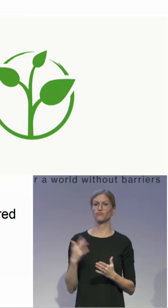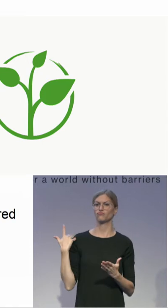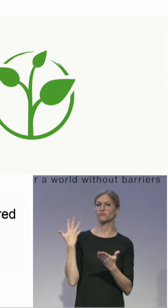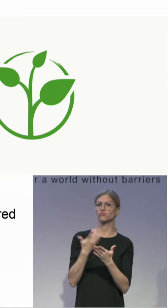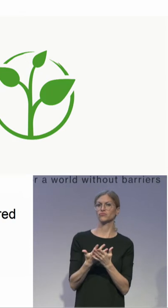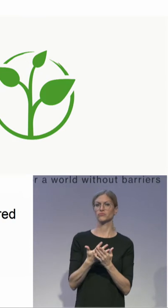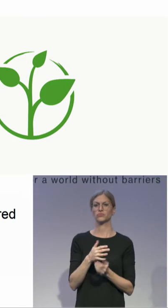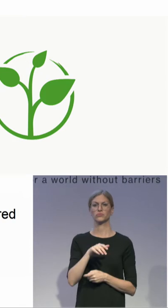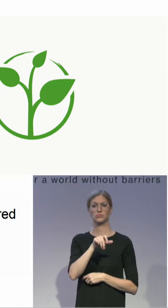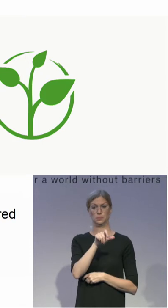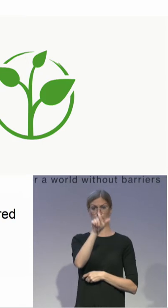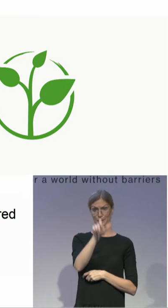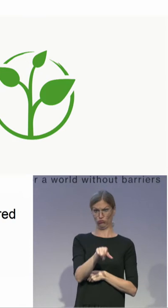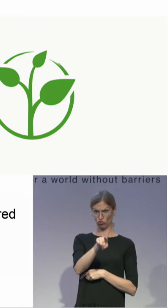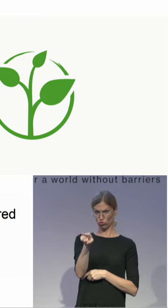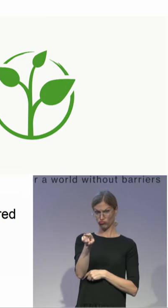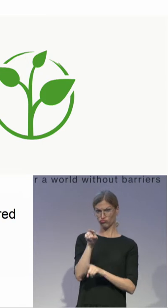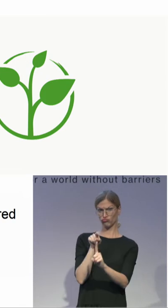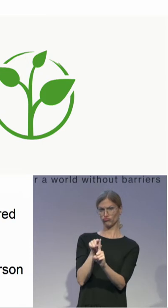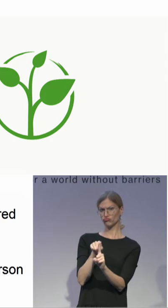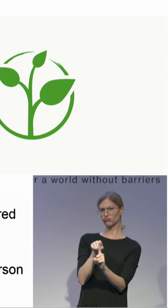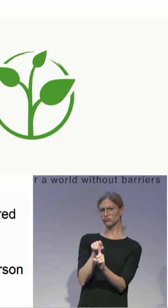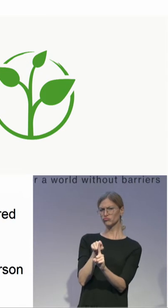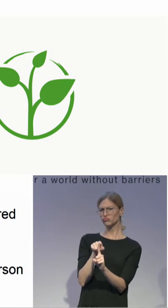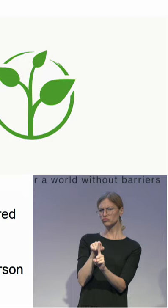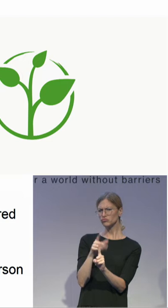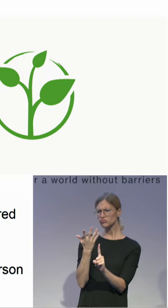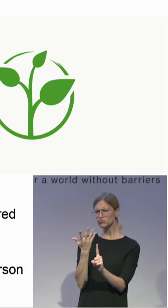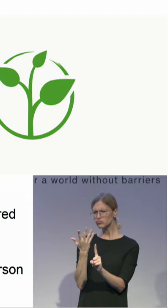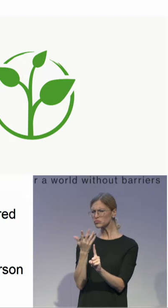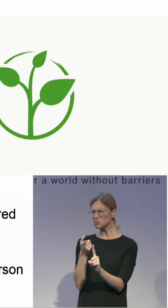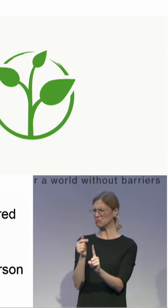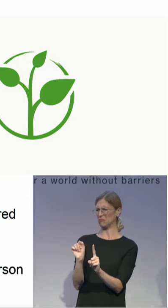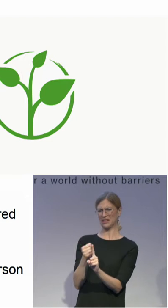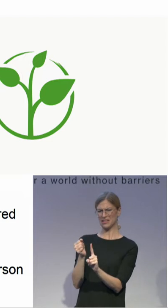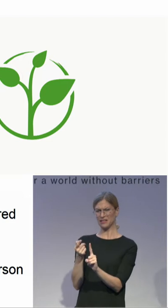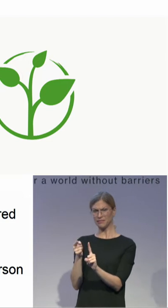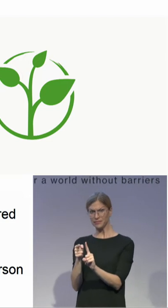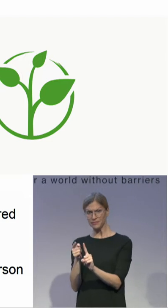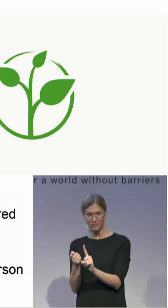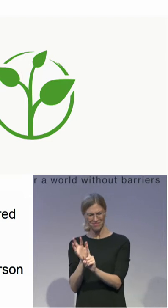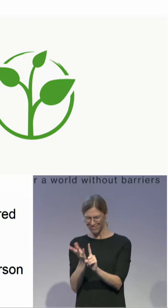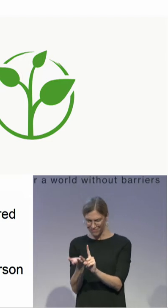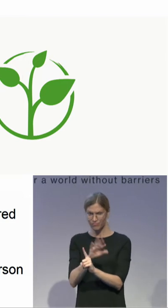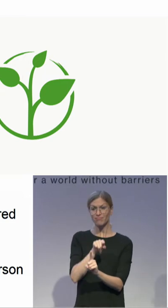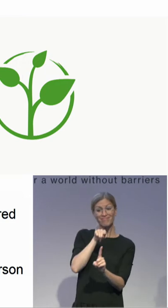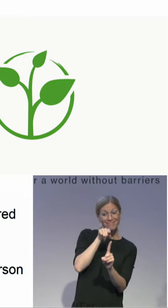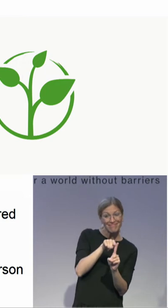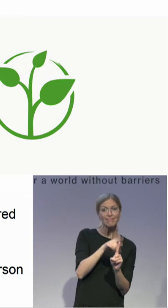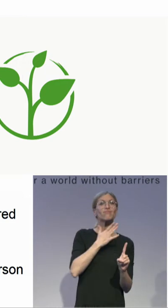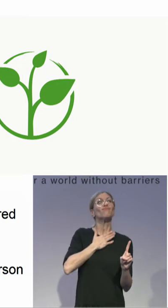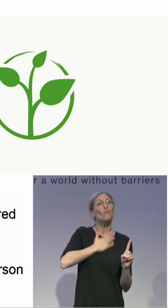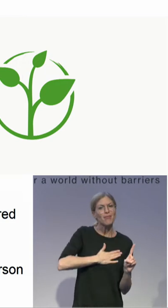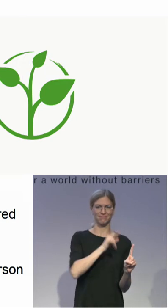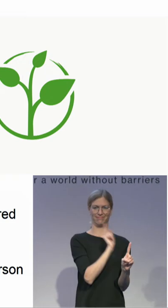the person not do and switch the narrative and look at, again, wishes, needs and parts of being